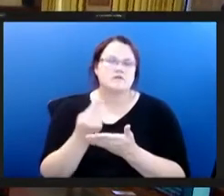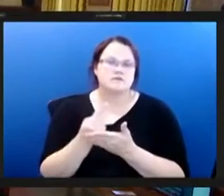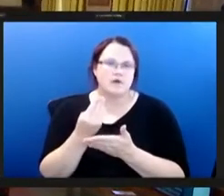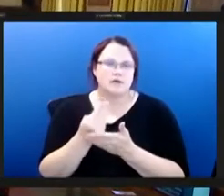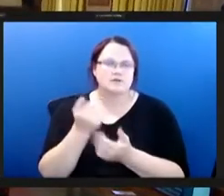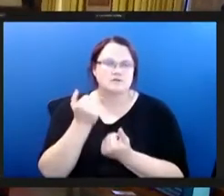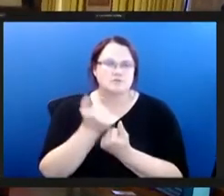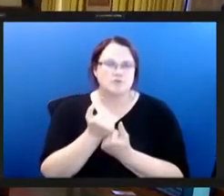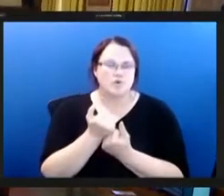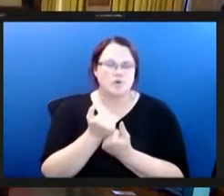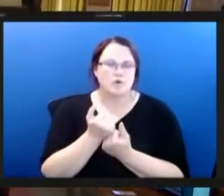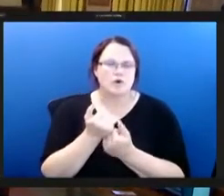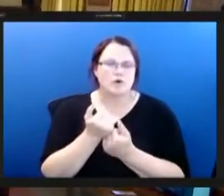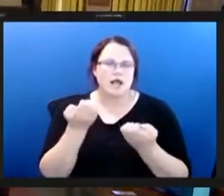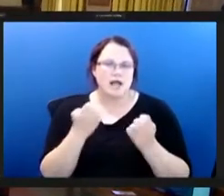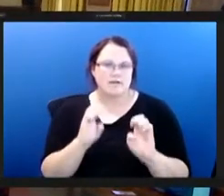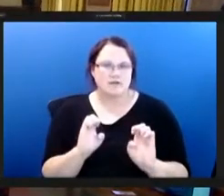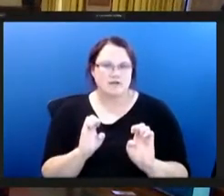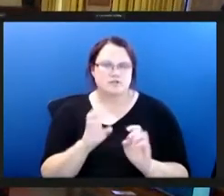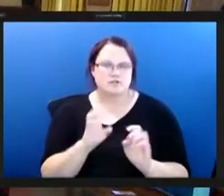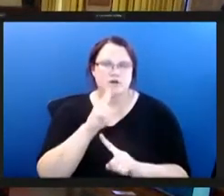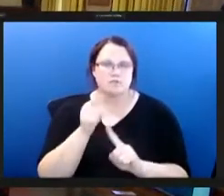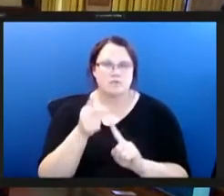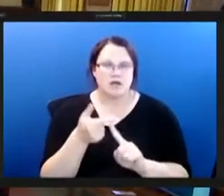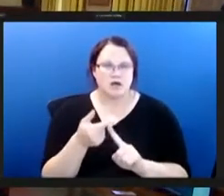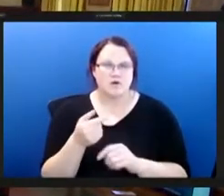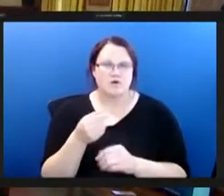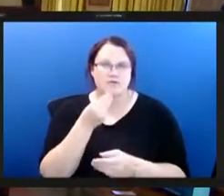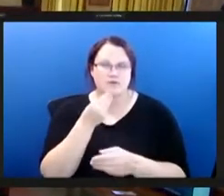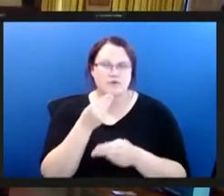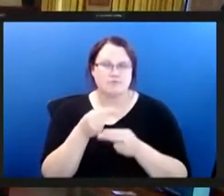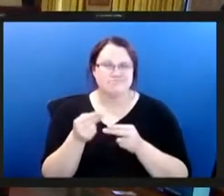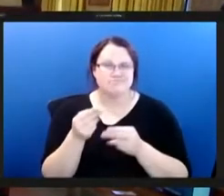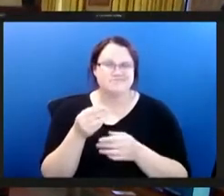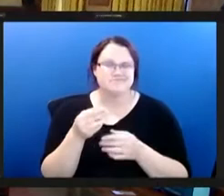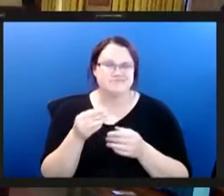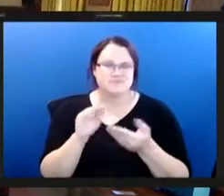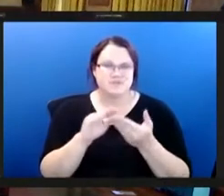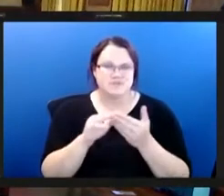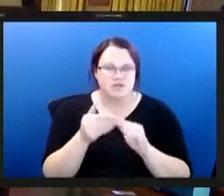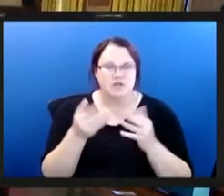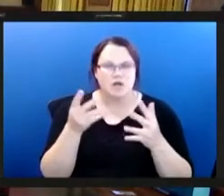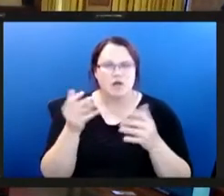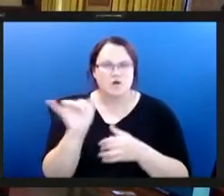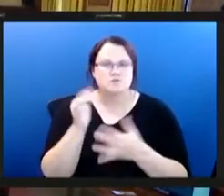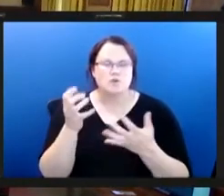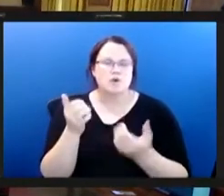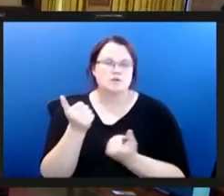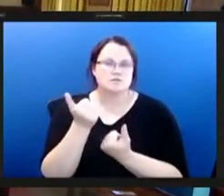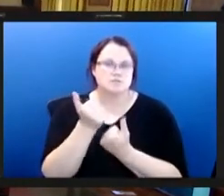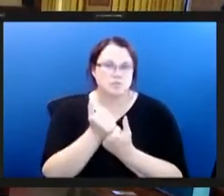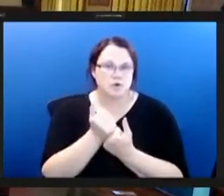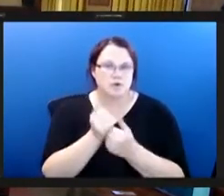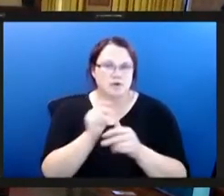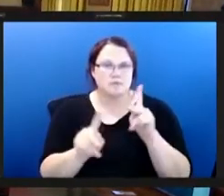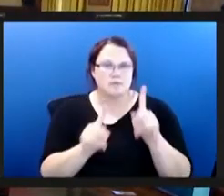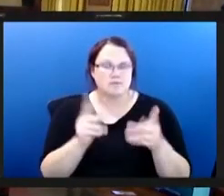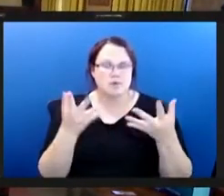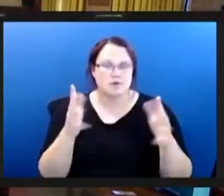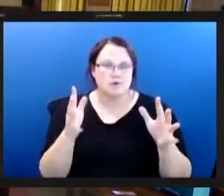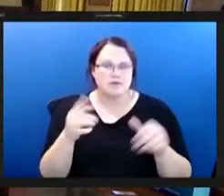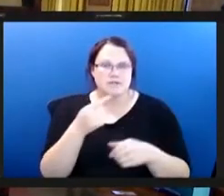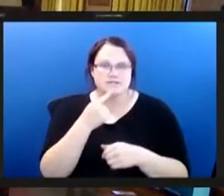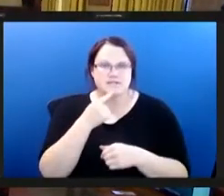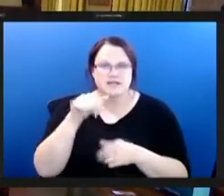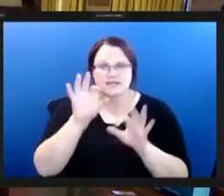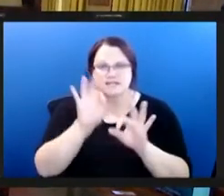support grassroots efforts to address food apartheid in our city we want to echo the comments that a lot of folks have been saying already uh this is